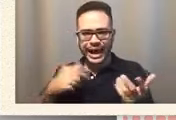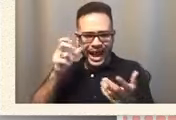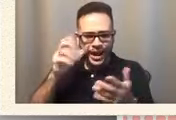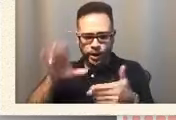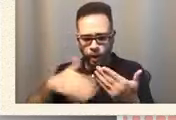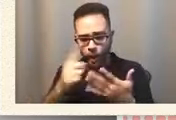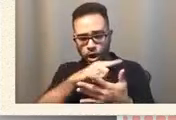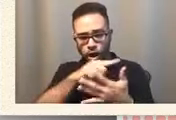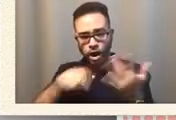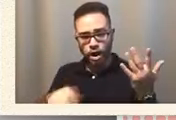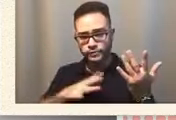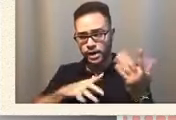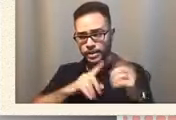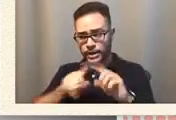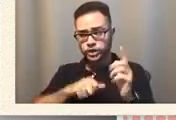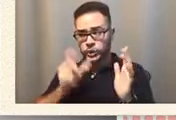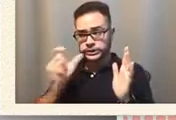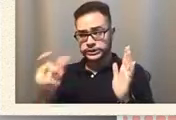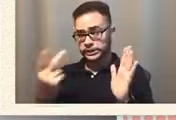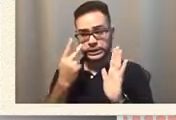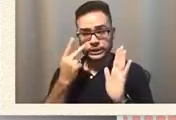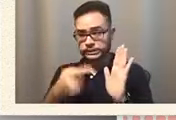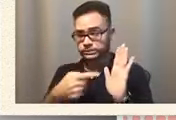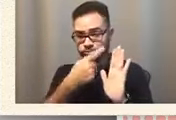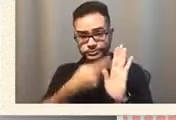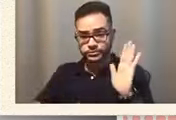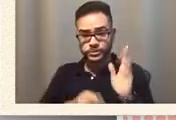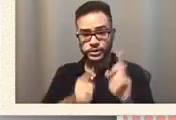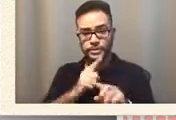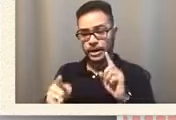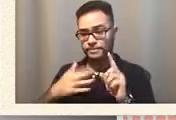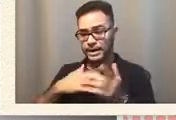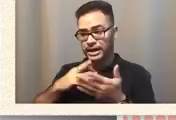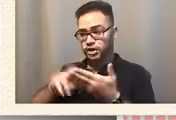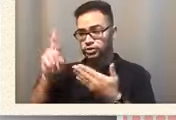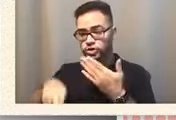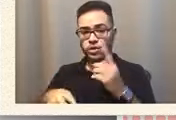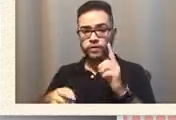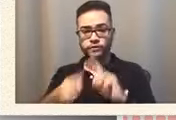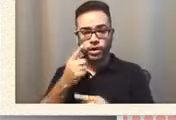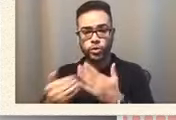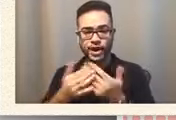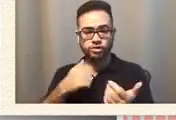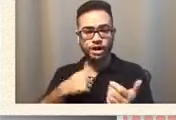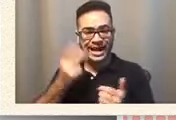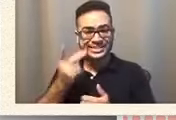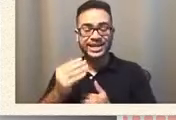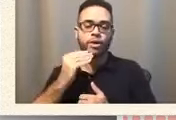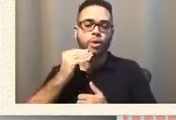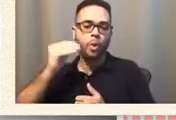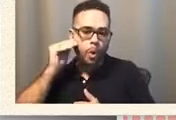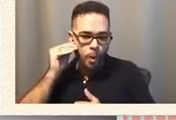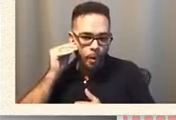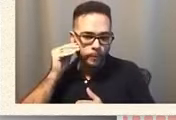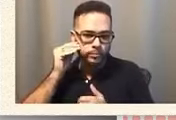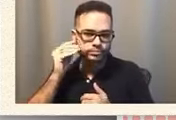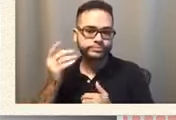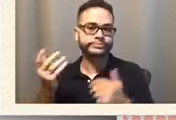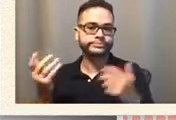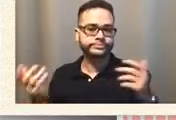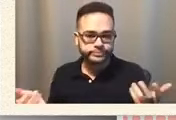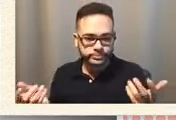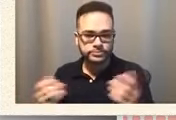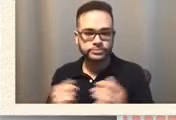don't see that, but here's my results from what I see at home. Mm-hmm. What are the